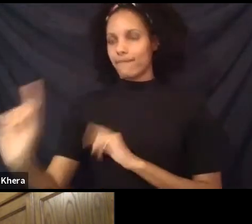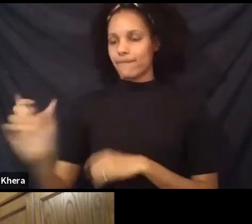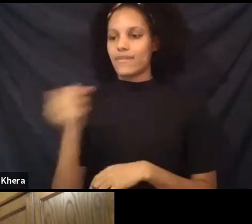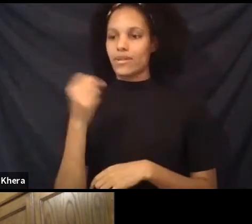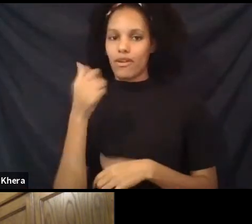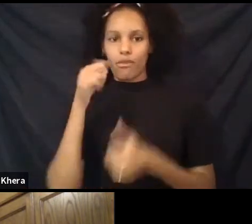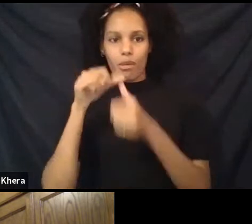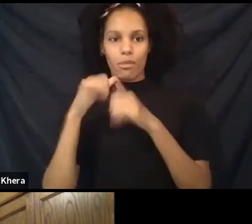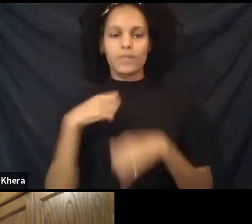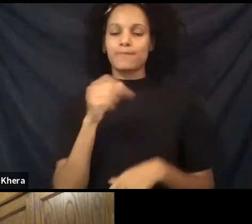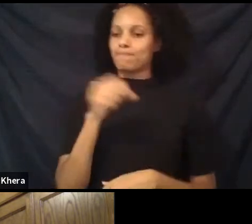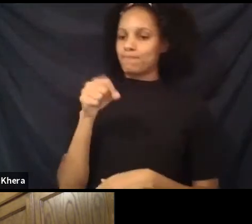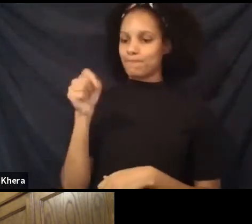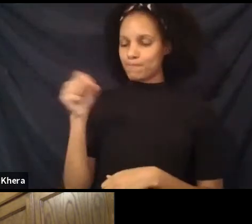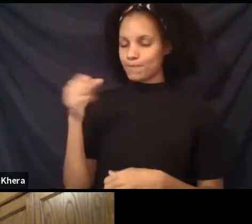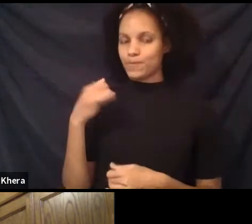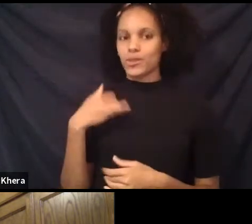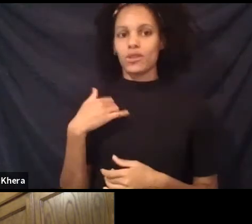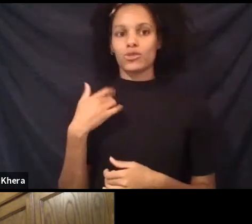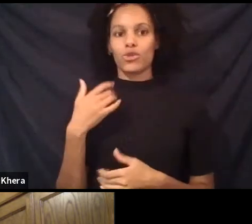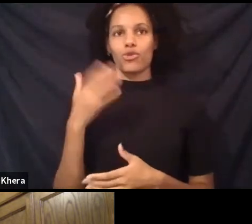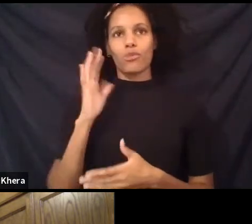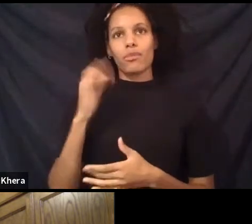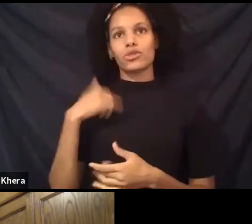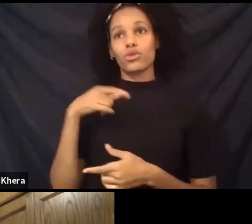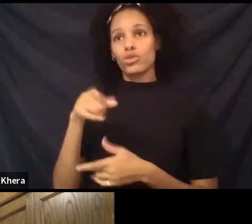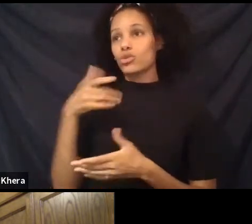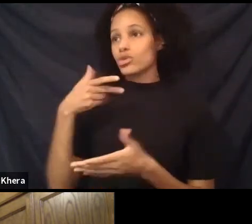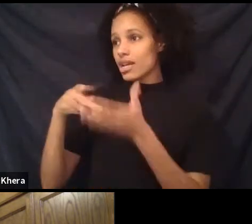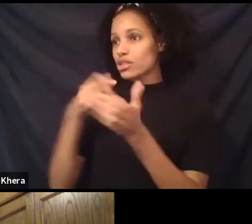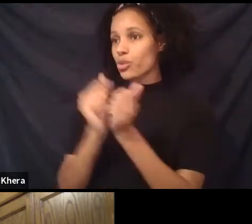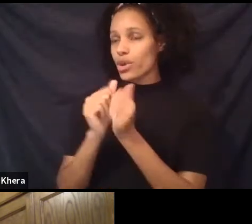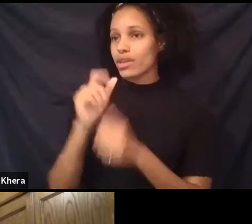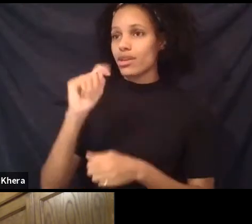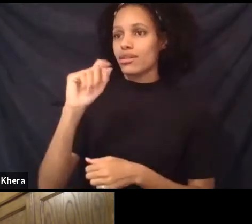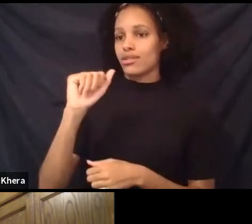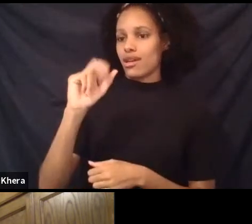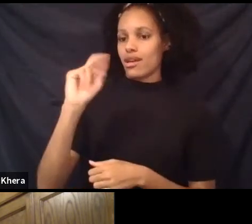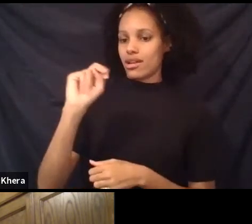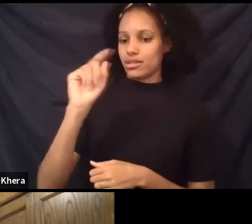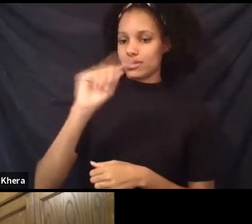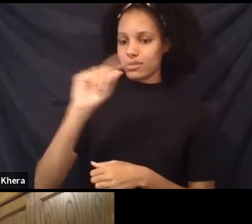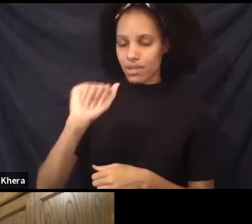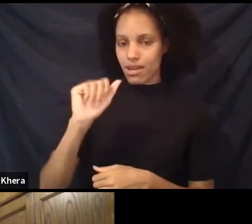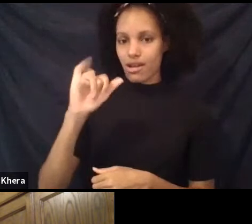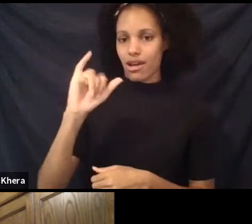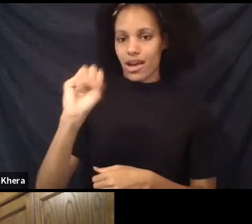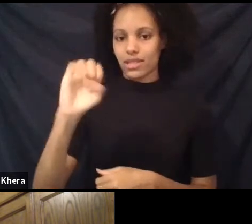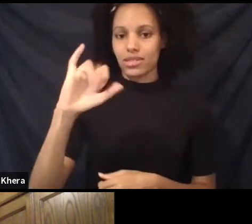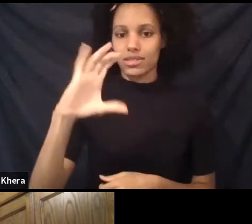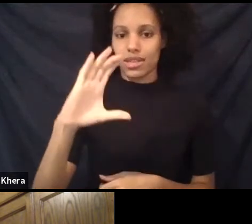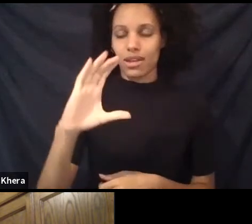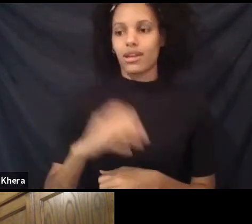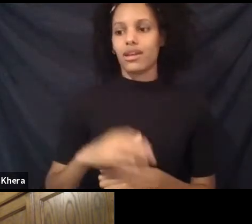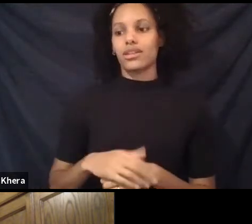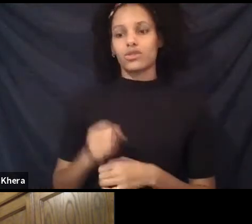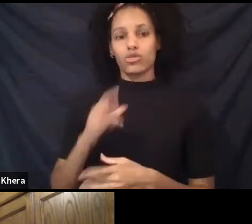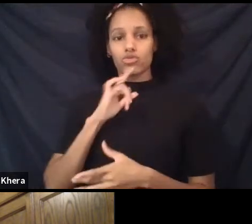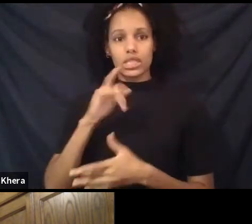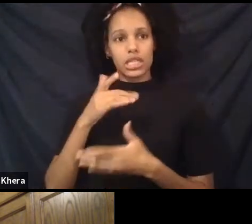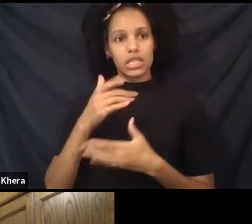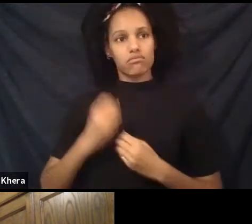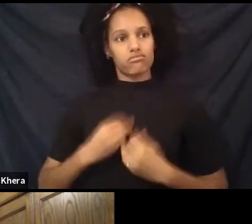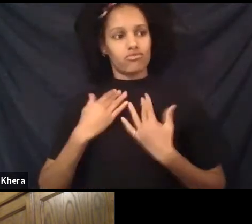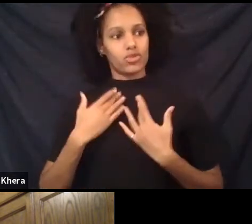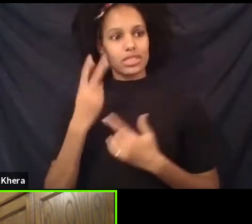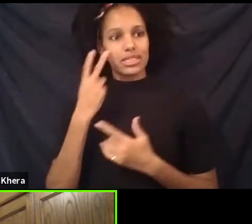And then to have danced with you with Tanya Isaac was a special moment to really be, you know, to feel your, your power and